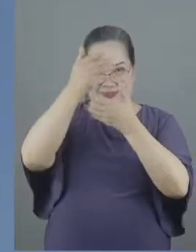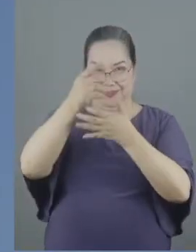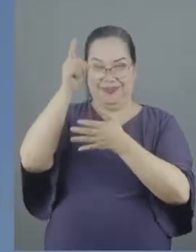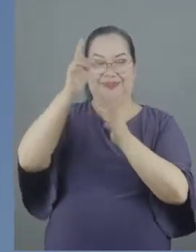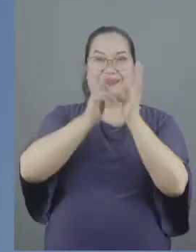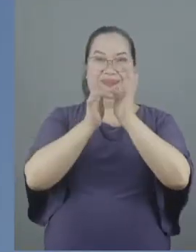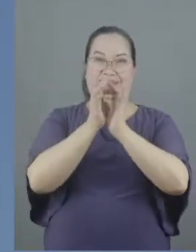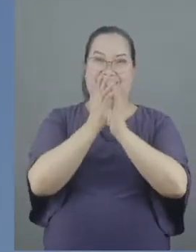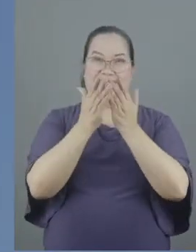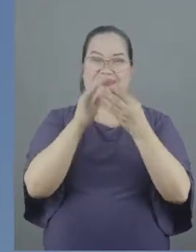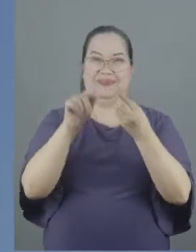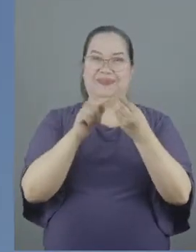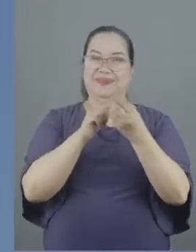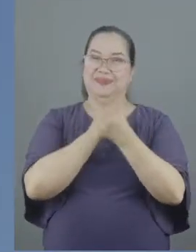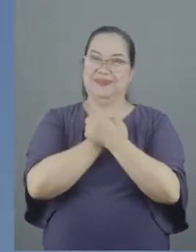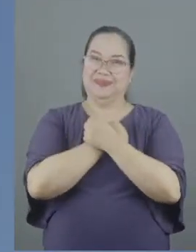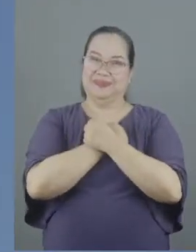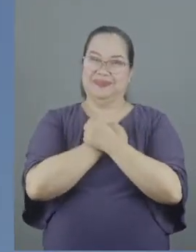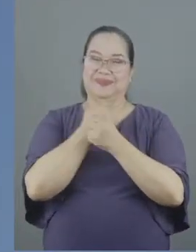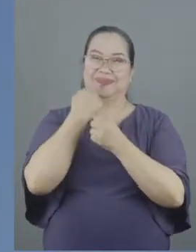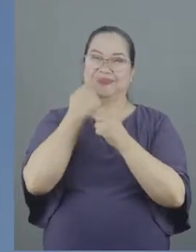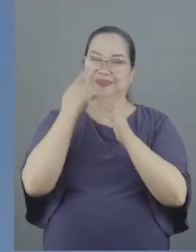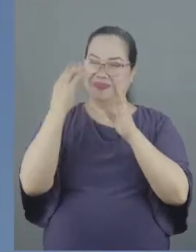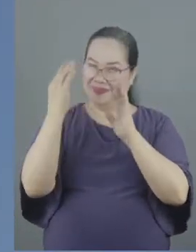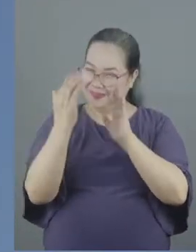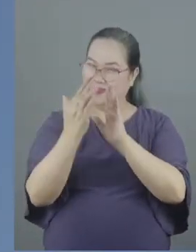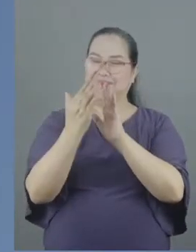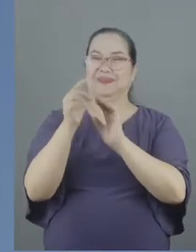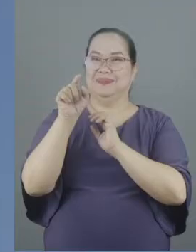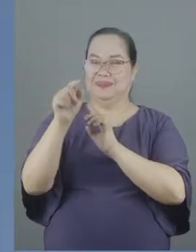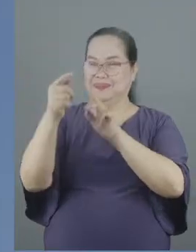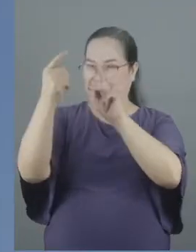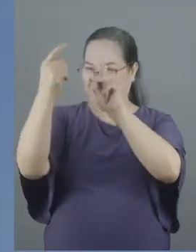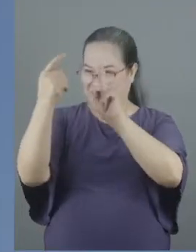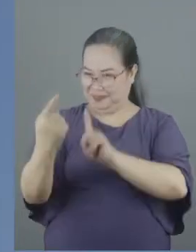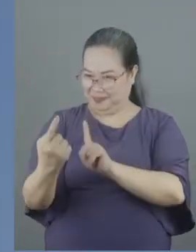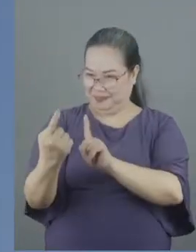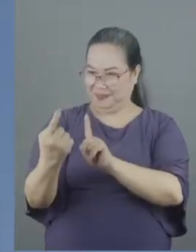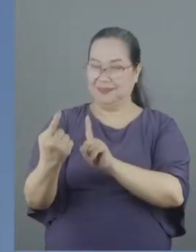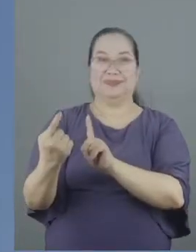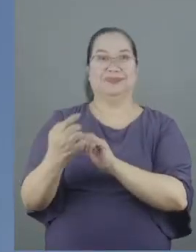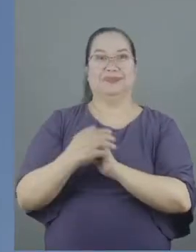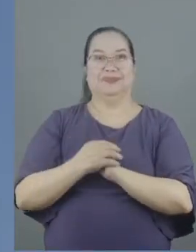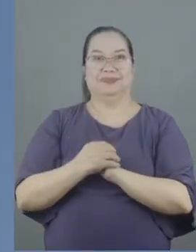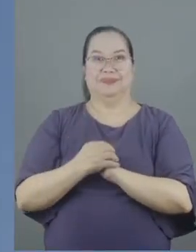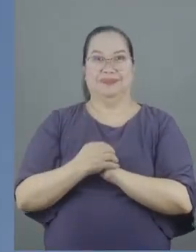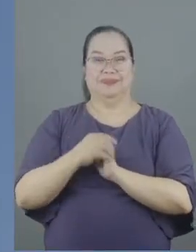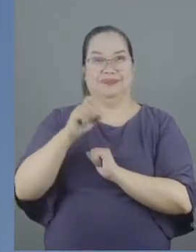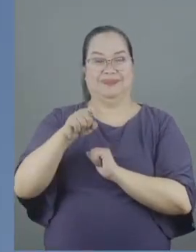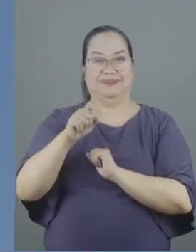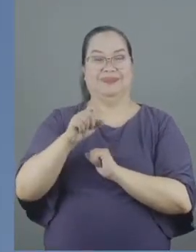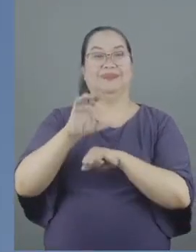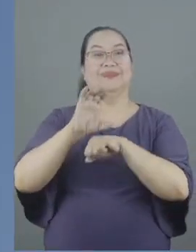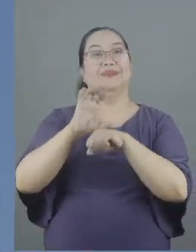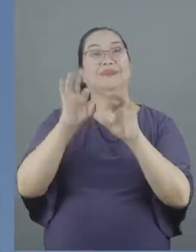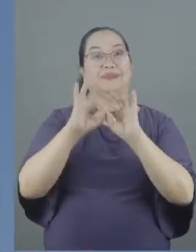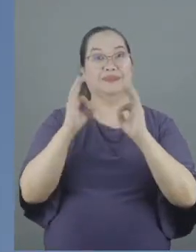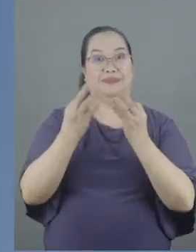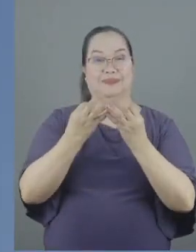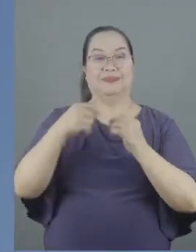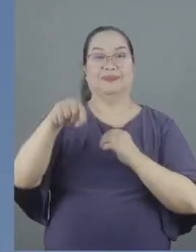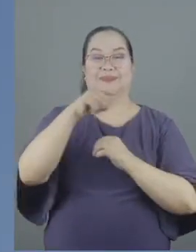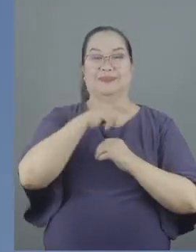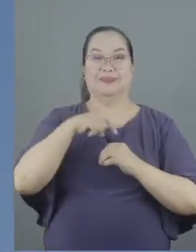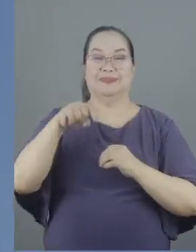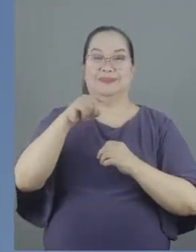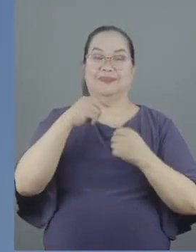says about lovingly confronting the other person, church family, we sweep